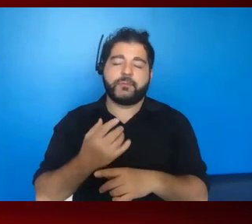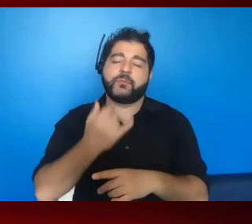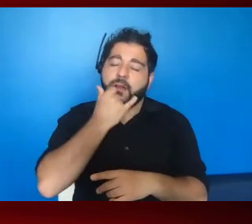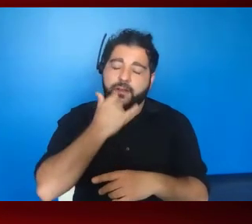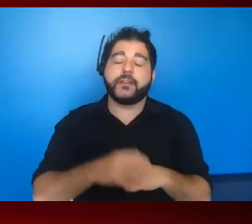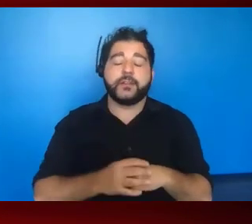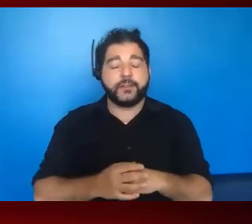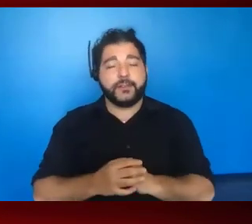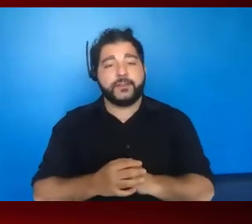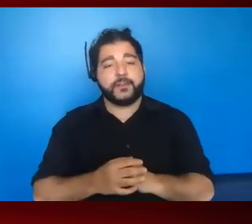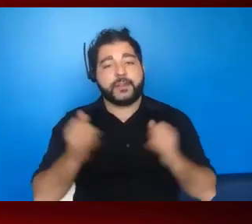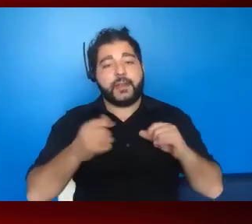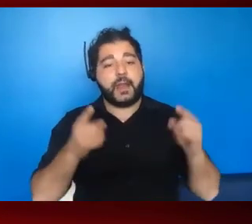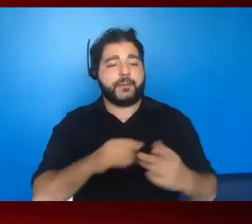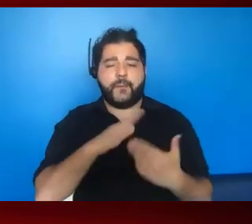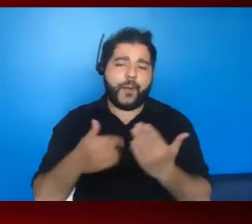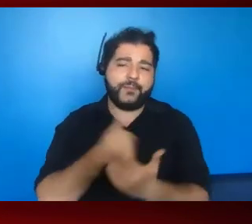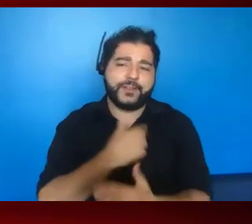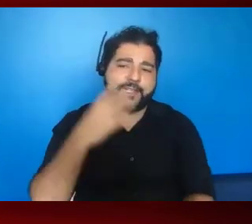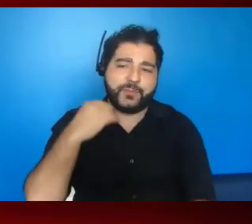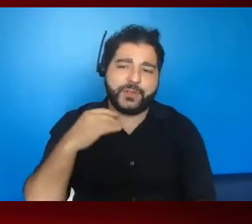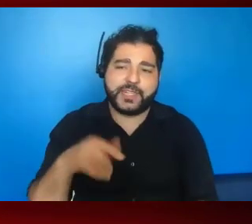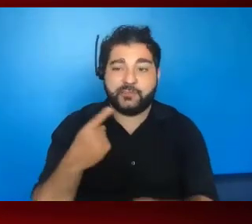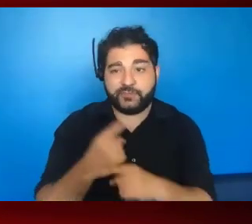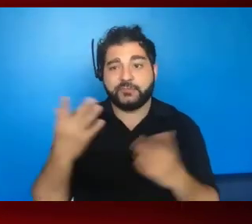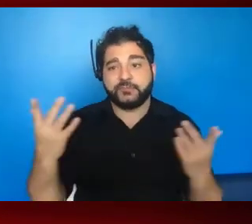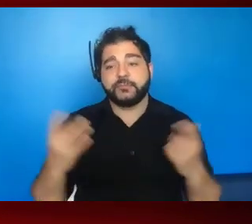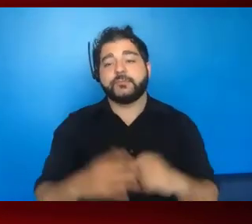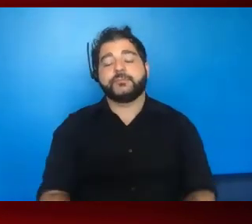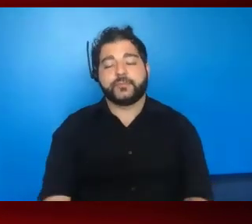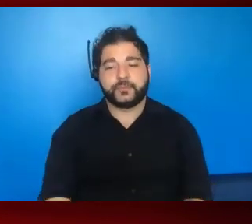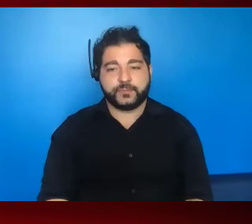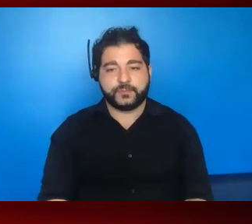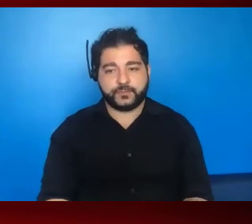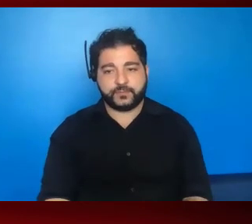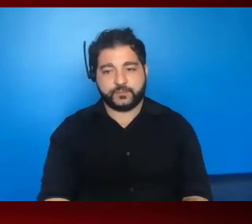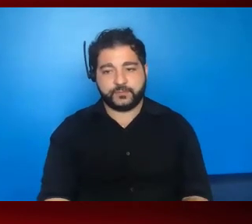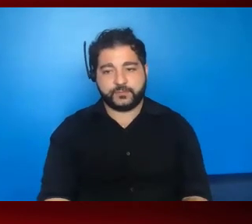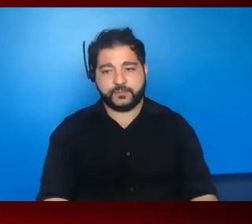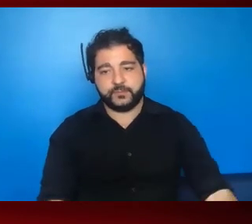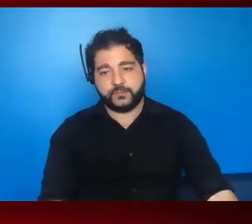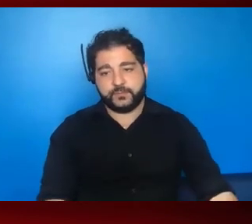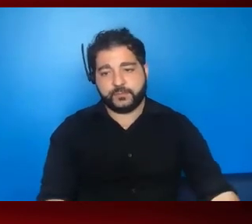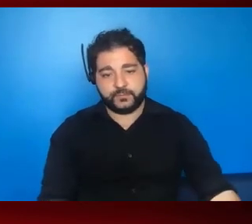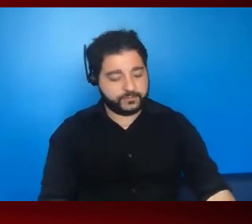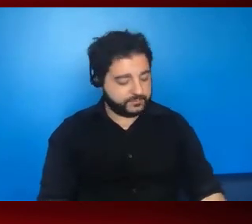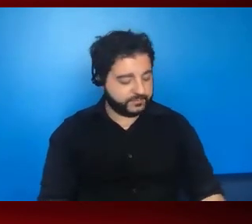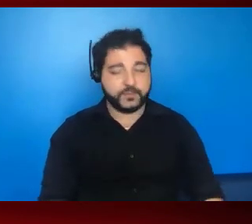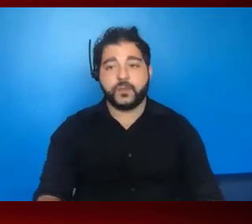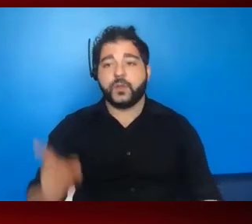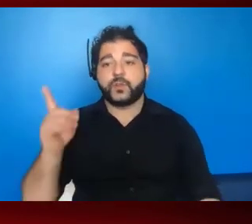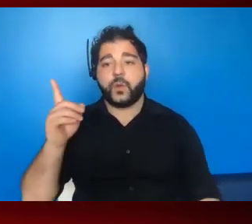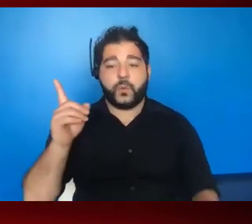can very well happen. We all do it, you know? Um, so. Right. So we only have a minute left.